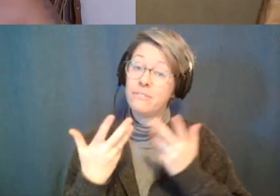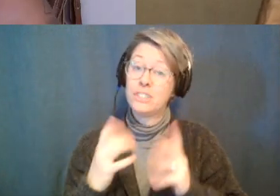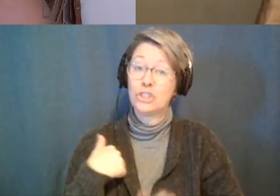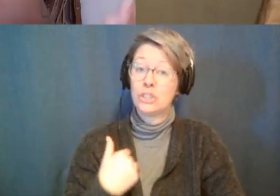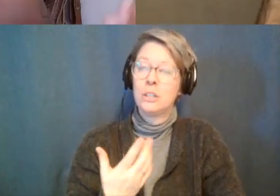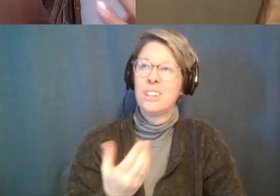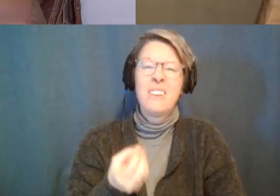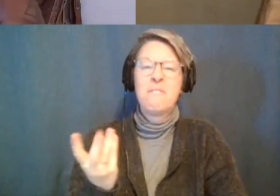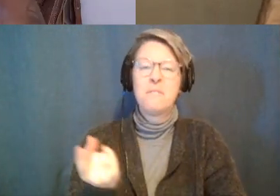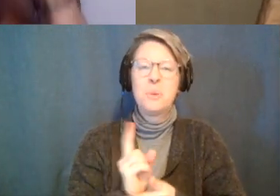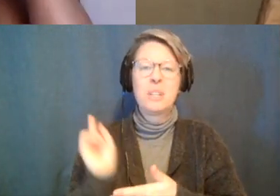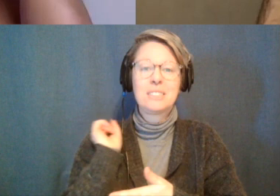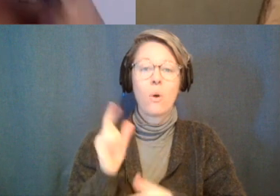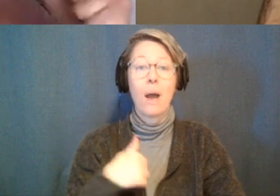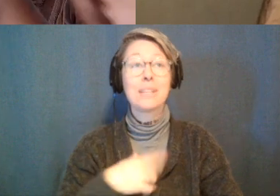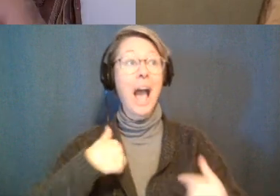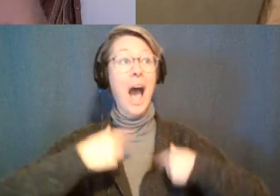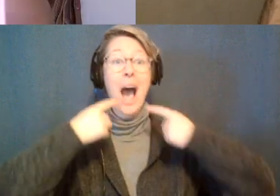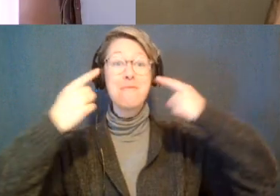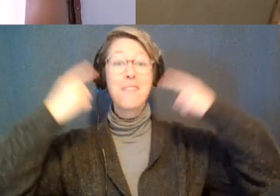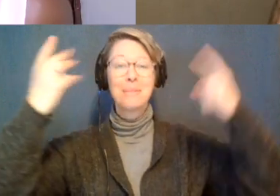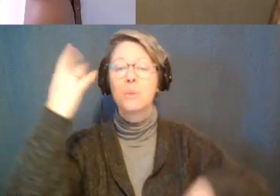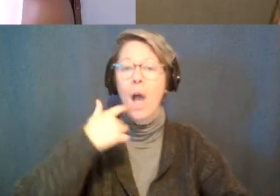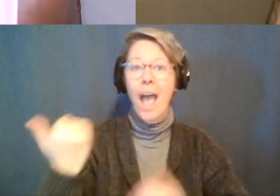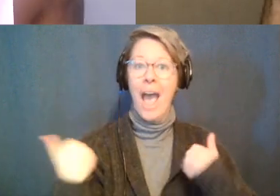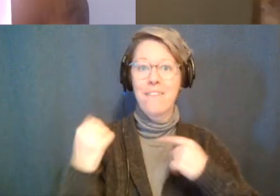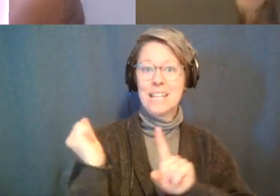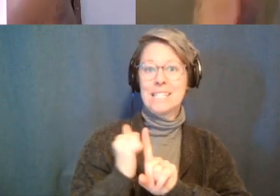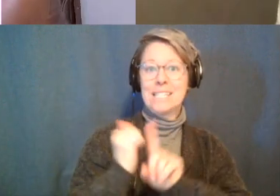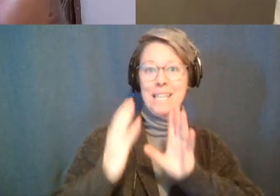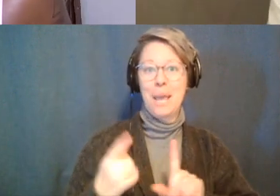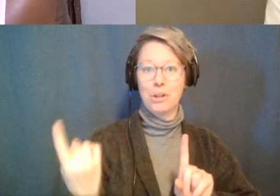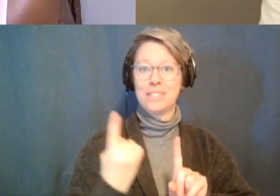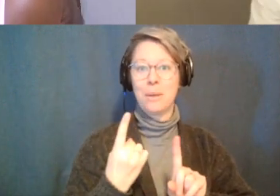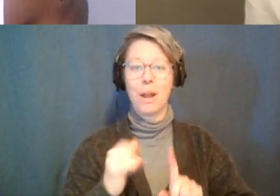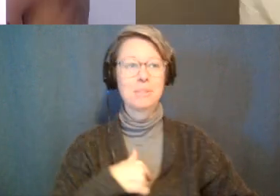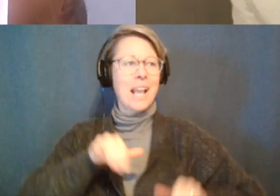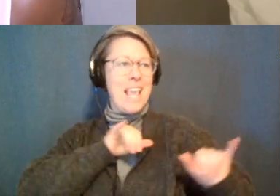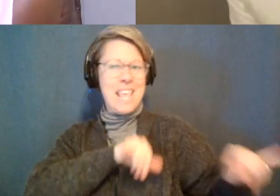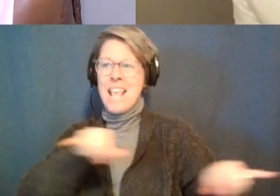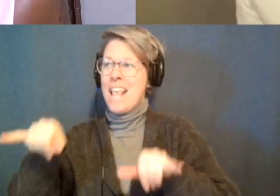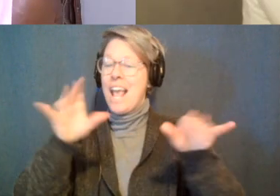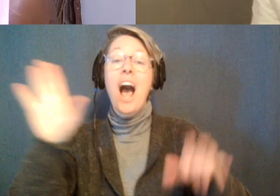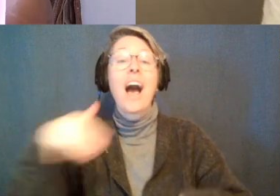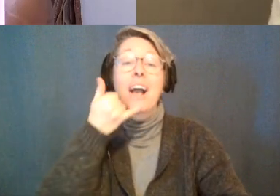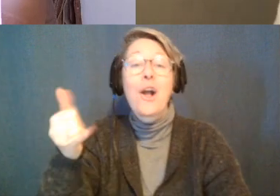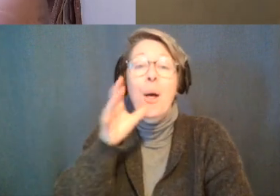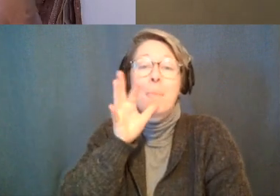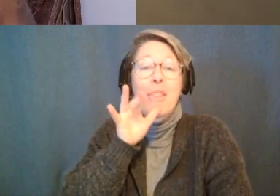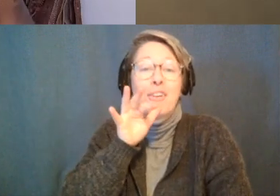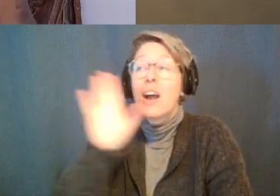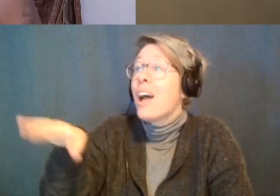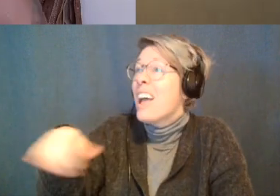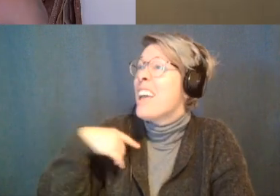weeks i was like oh i made it i got a scammer i made it i was like i'm like the rest of them i was like yeah mama i called my mom i was like ma i did it